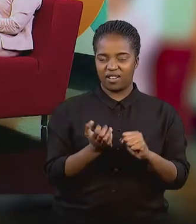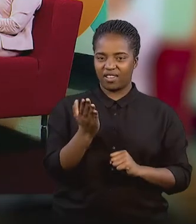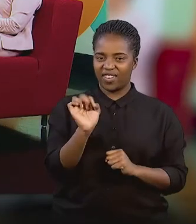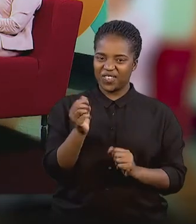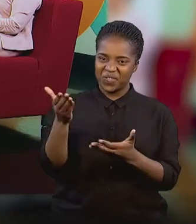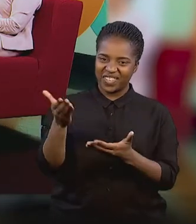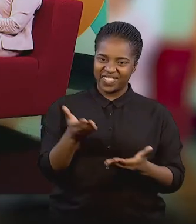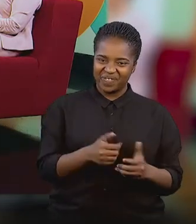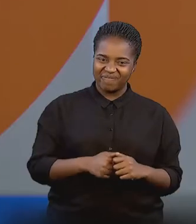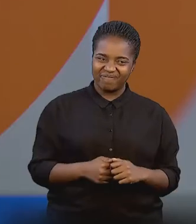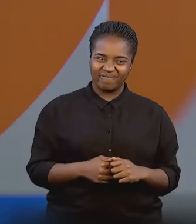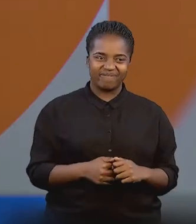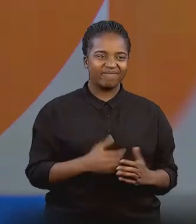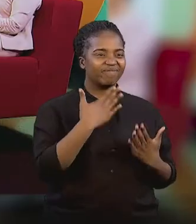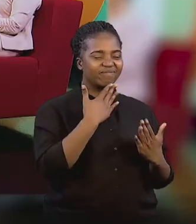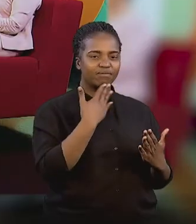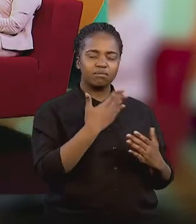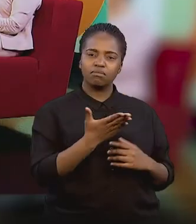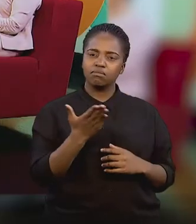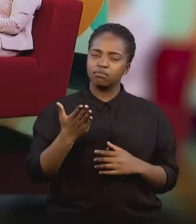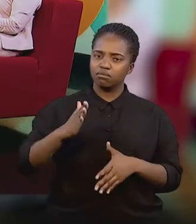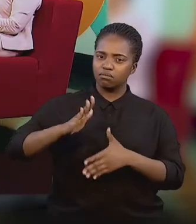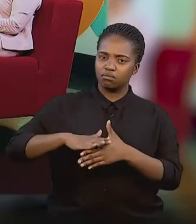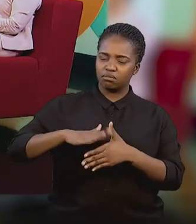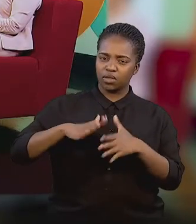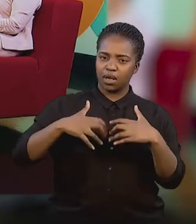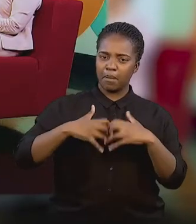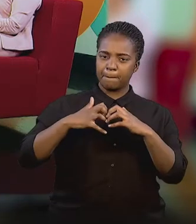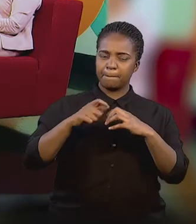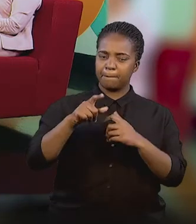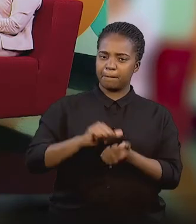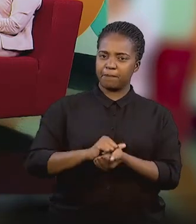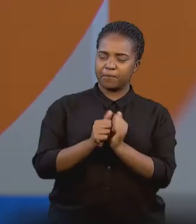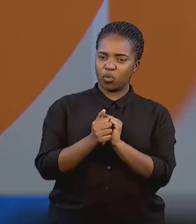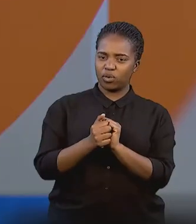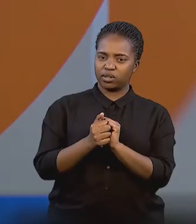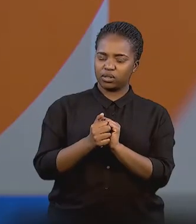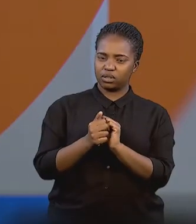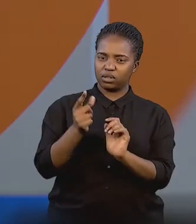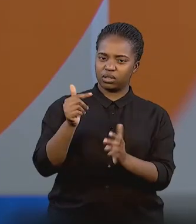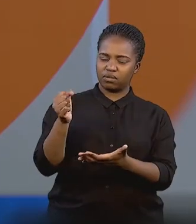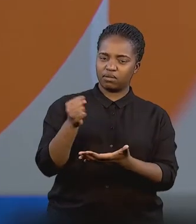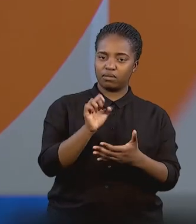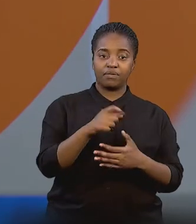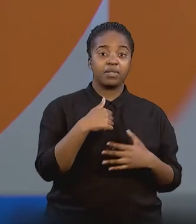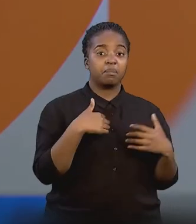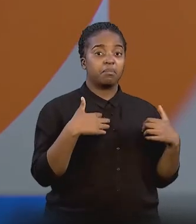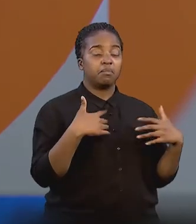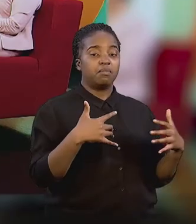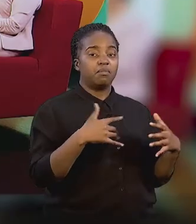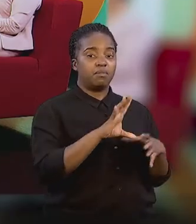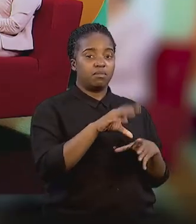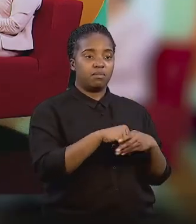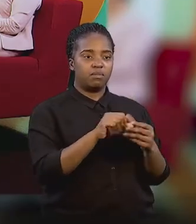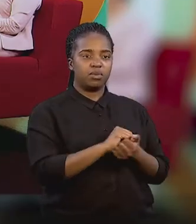Welcome to the studio, Jeff. Thank you. What were the reasons behind opening the Adaptive Sports Fund? In the beginning, I got involved with sports,